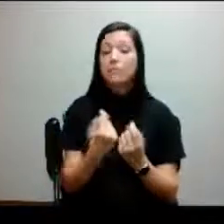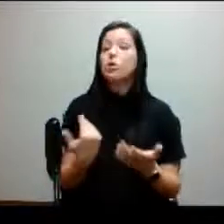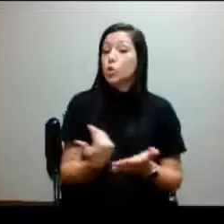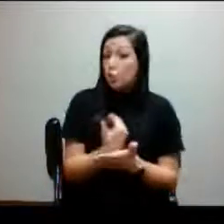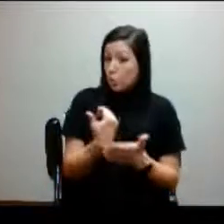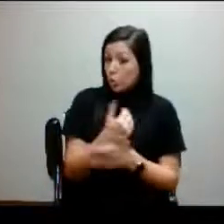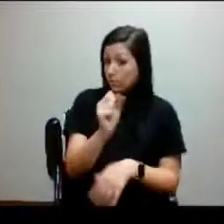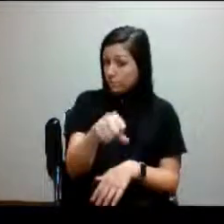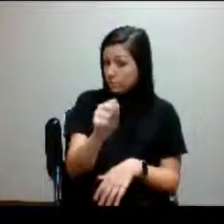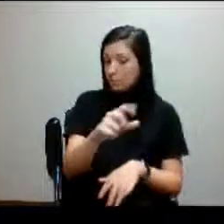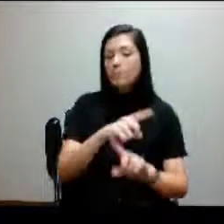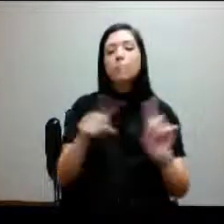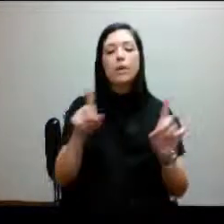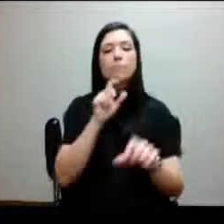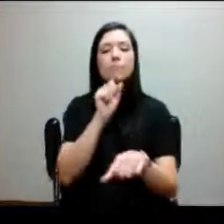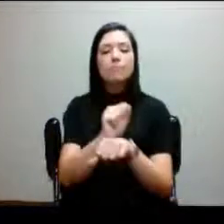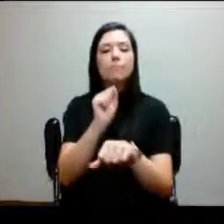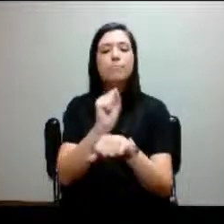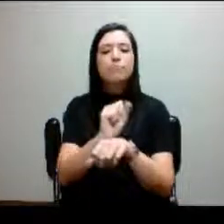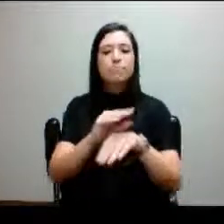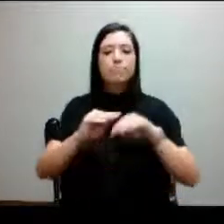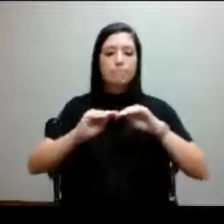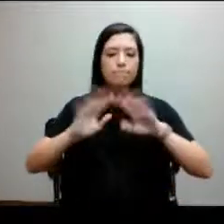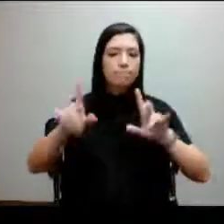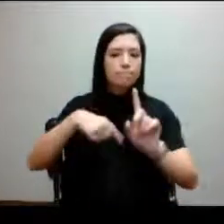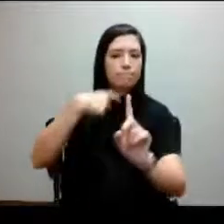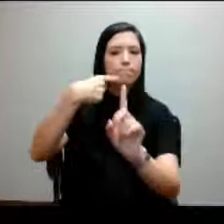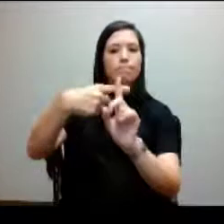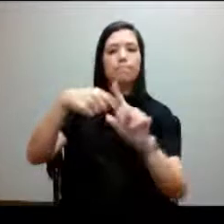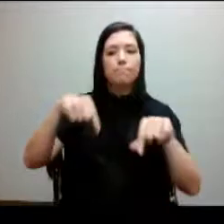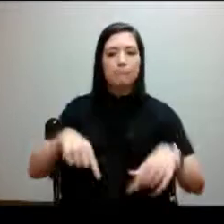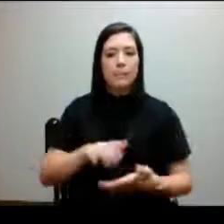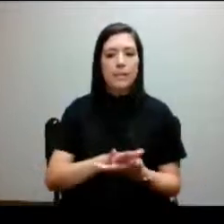has been truly impactful on campus.